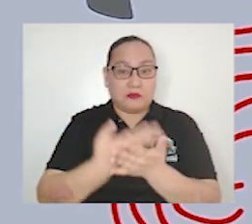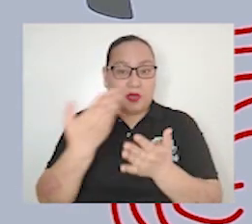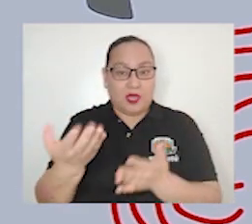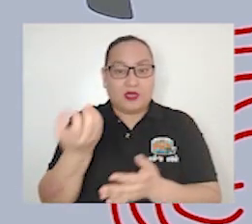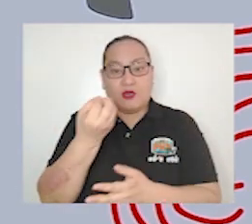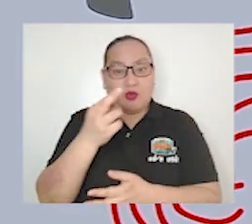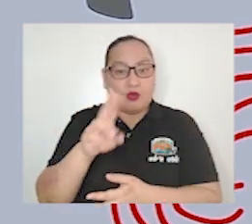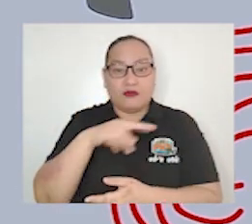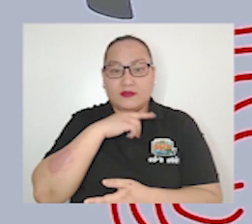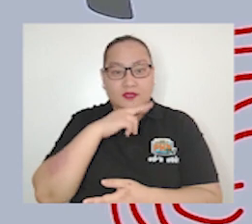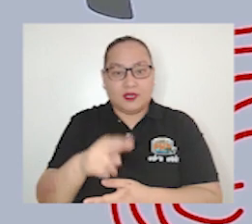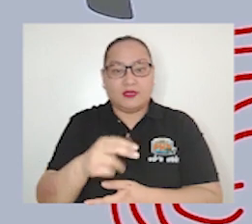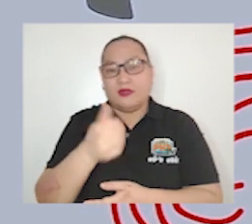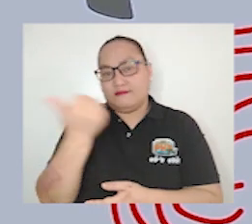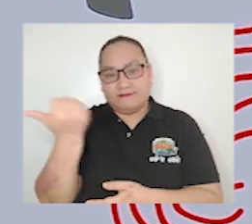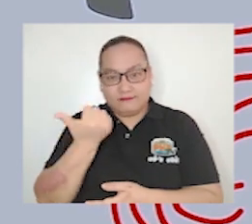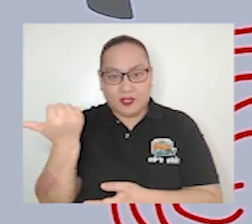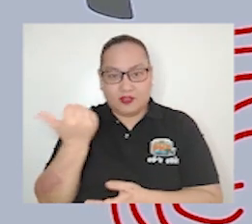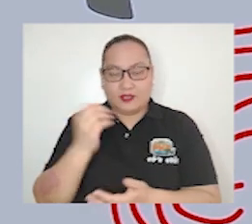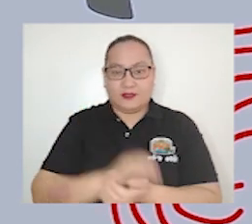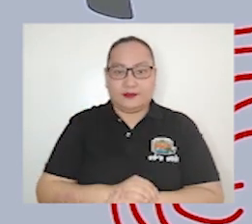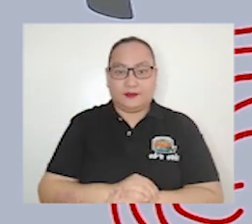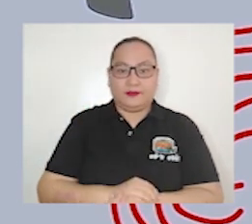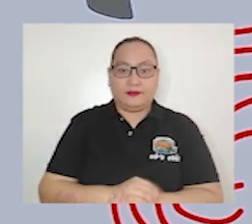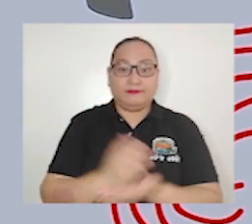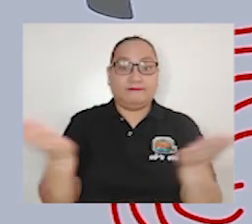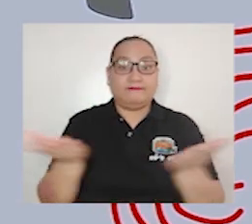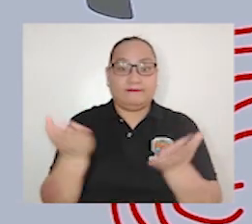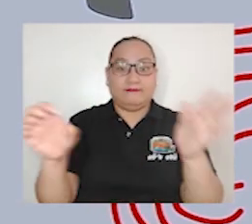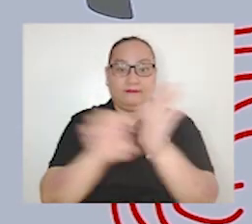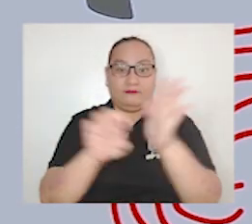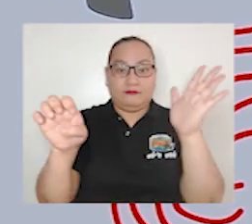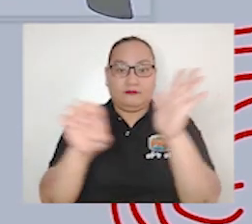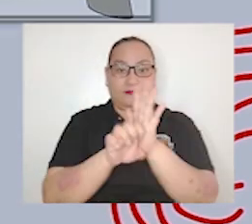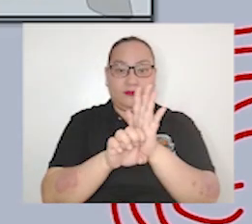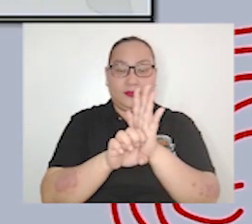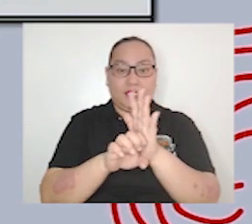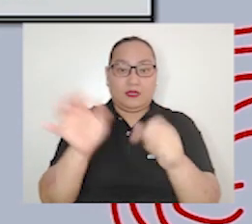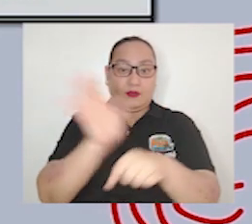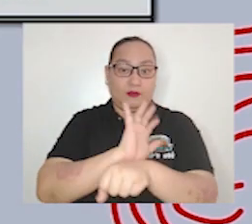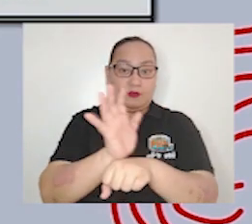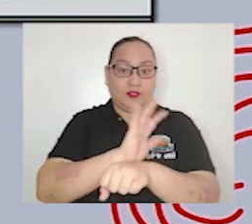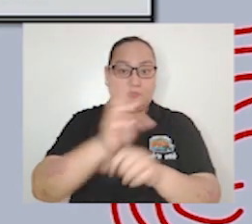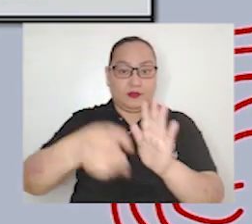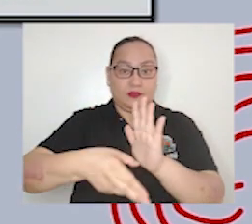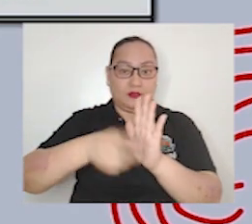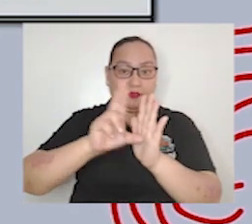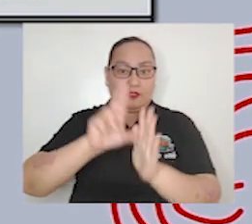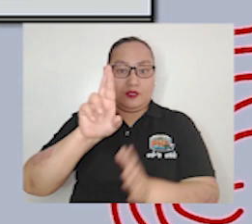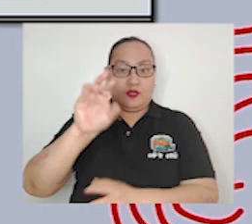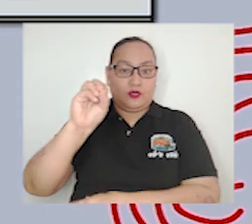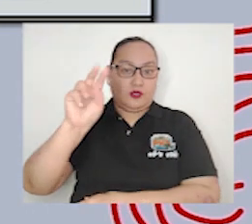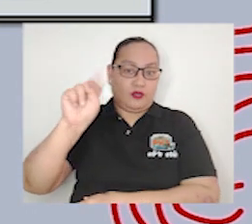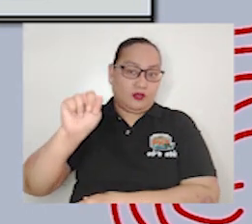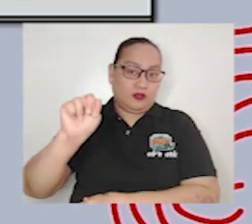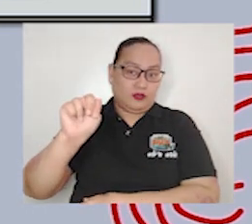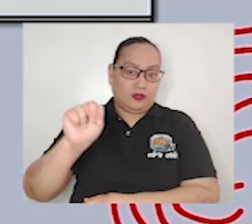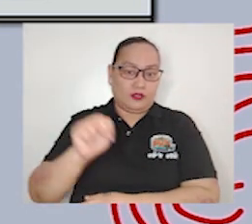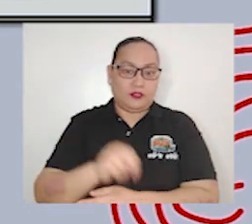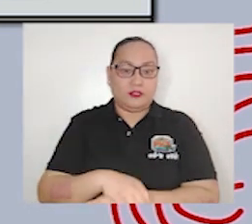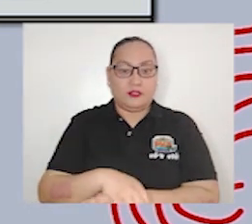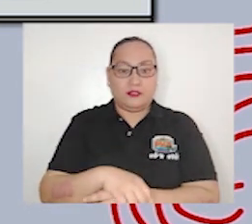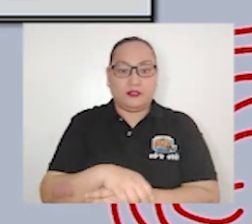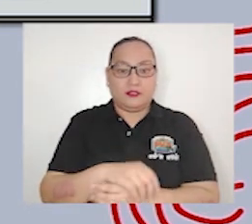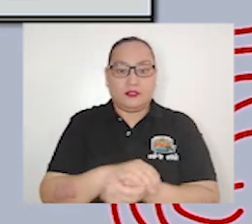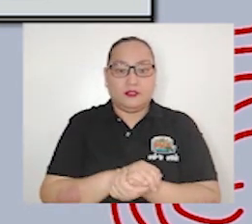not and a lot more Here is an example of a movie review on Ron Guns Wrong